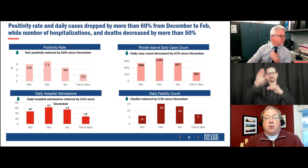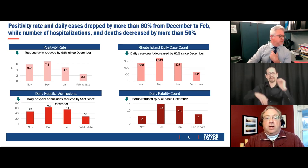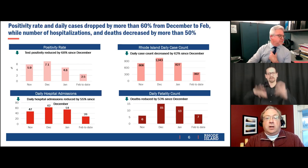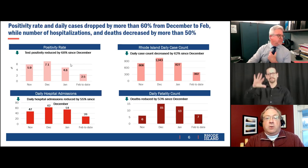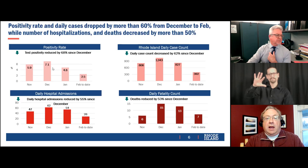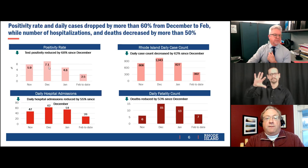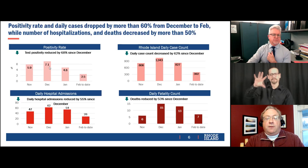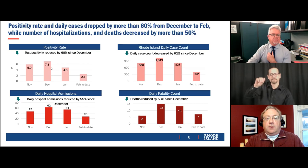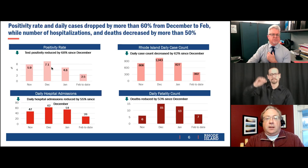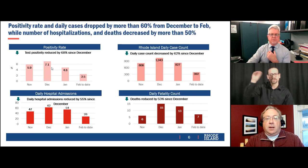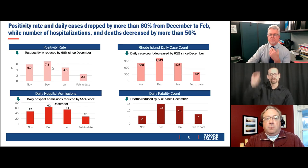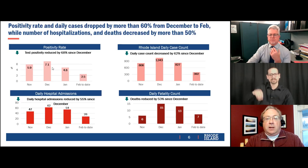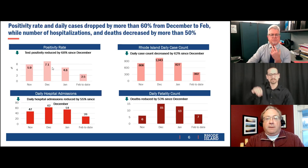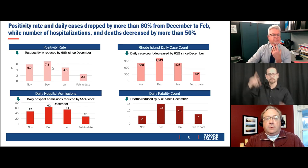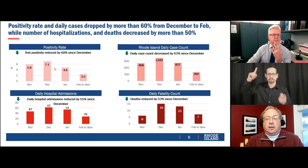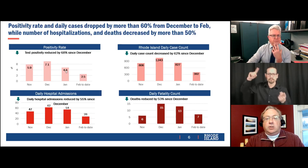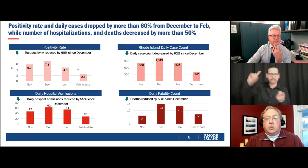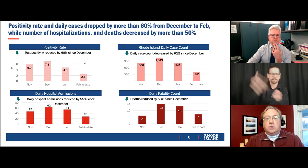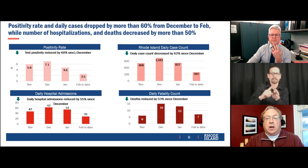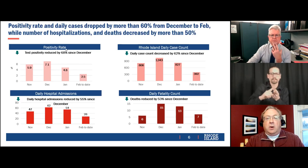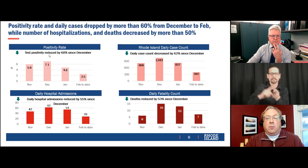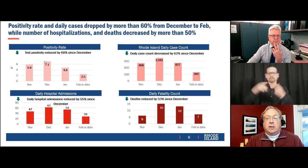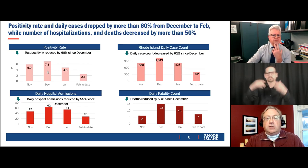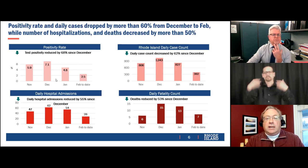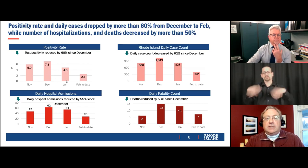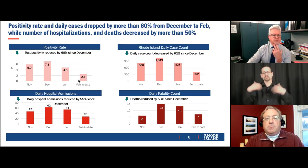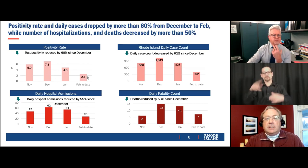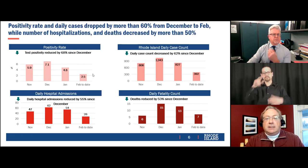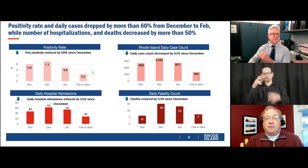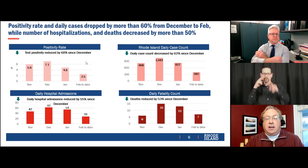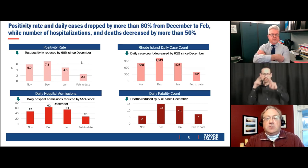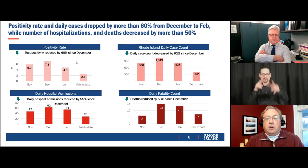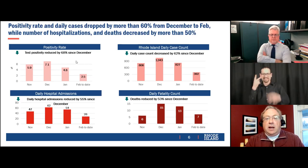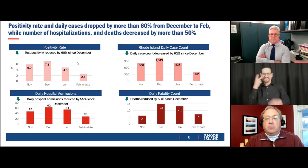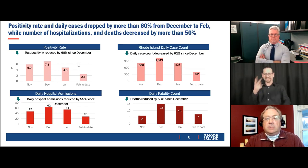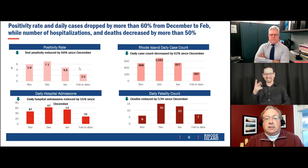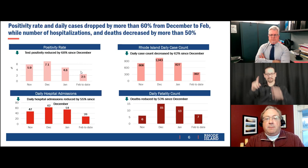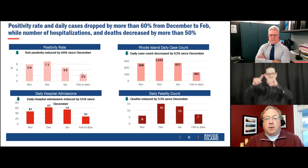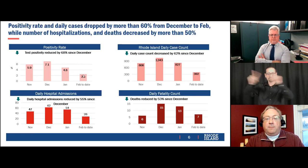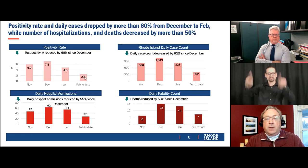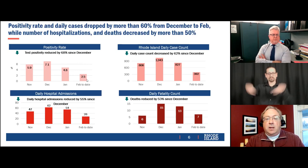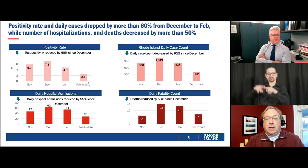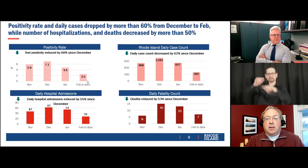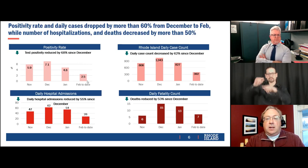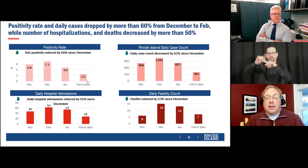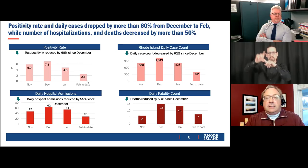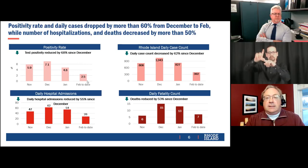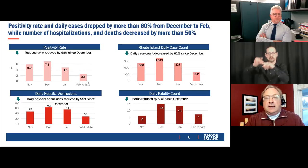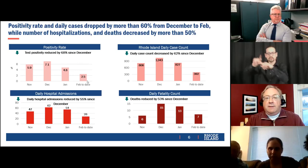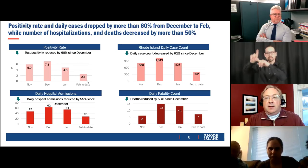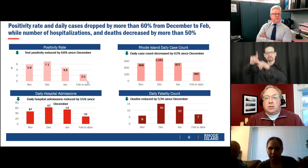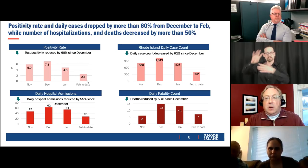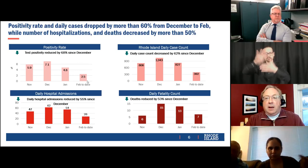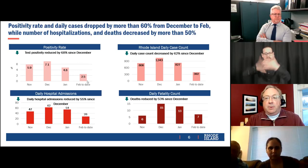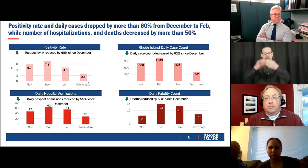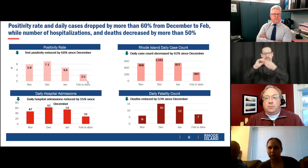If you look at the graph in the upper left, it shows you how much test positivity has gone down since December. That's